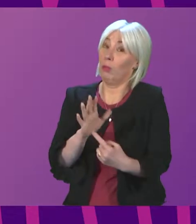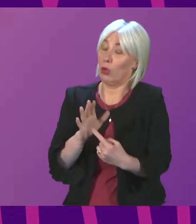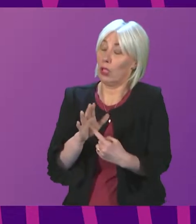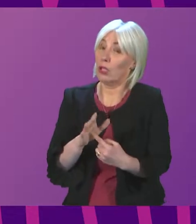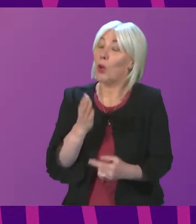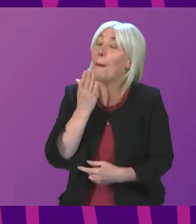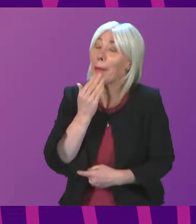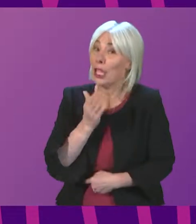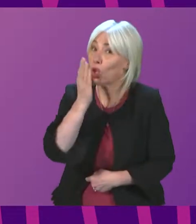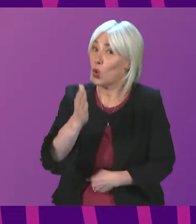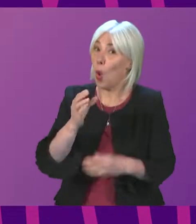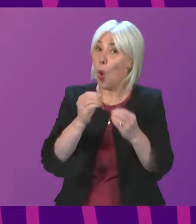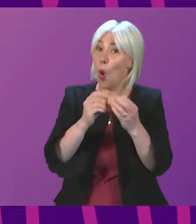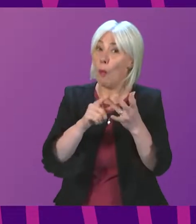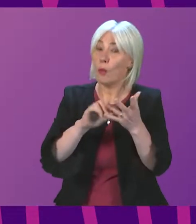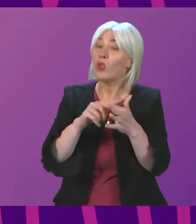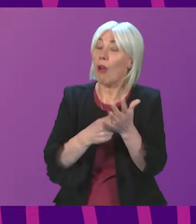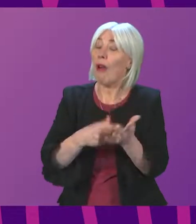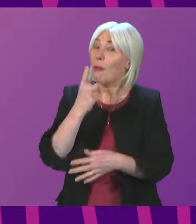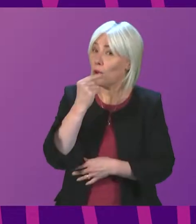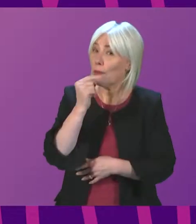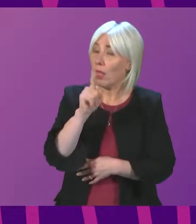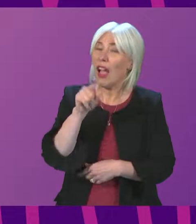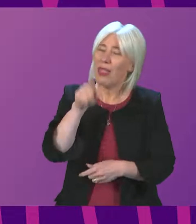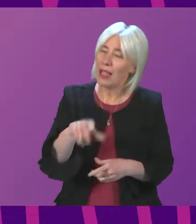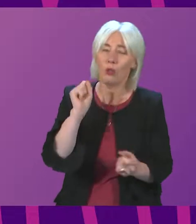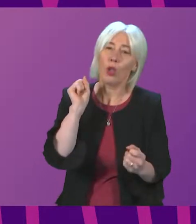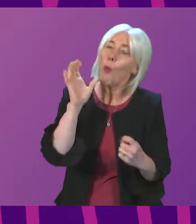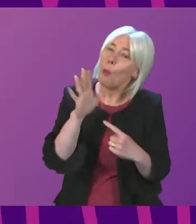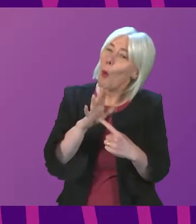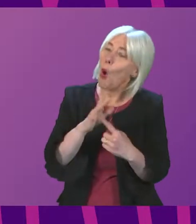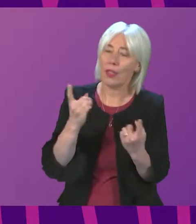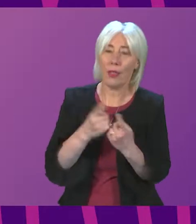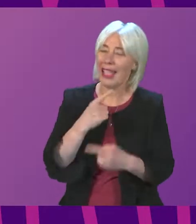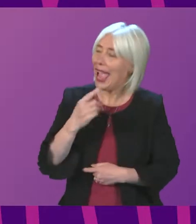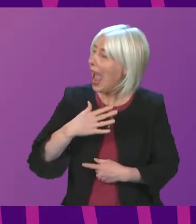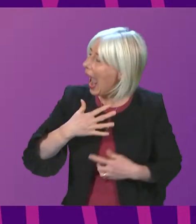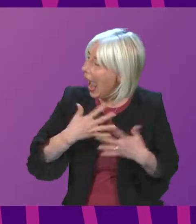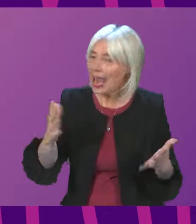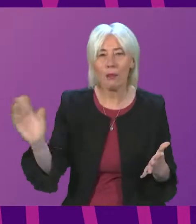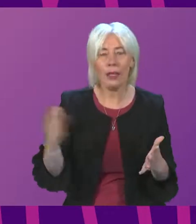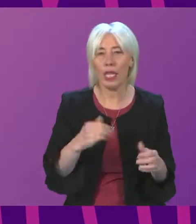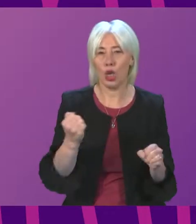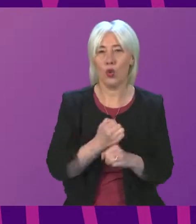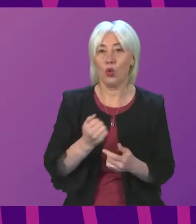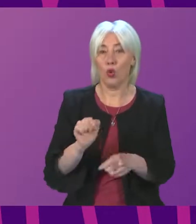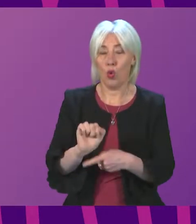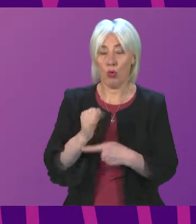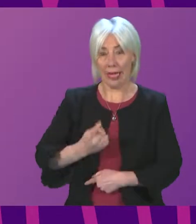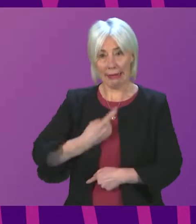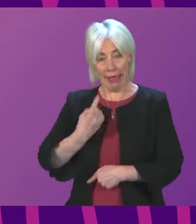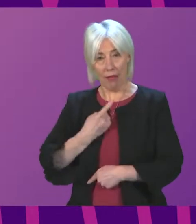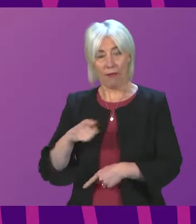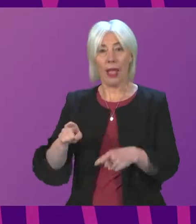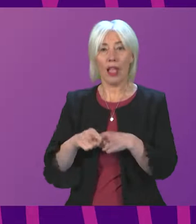go and get your booster if you are eligible. It is the most important thing any of us can do to protect ourselves from COVID and also to help